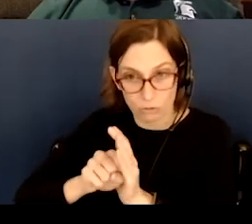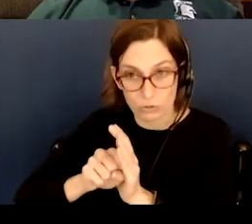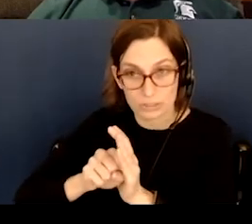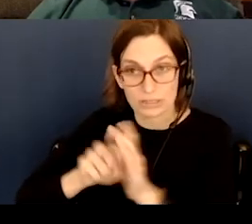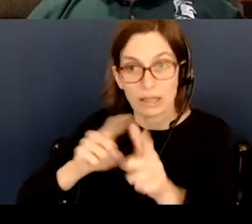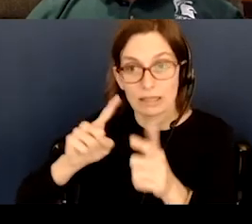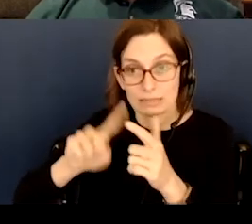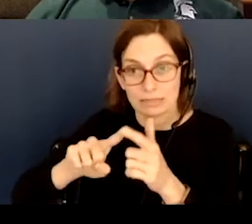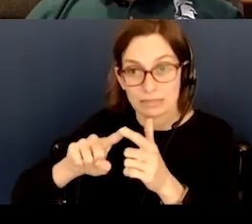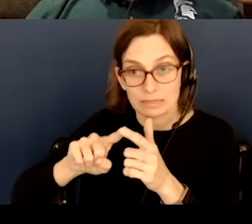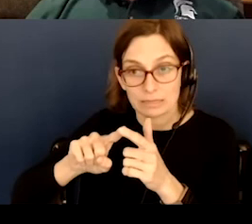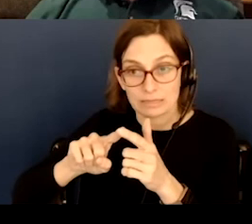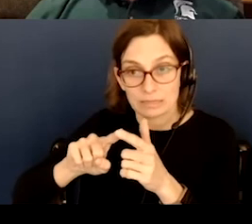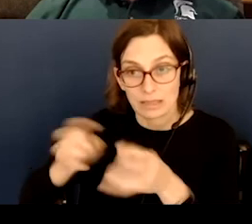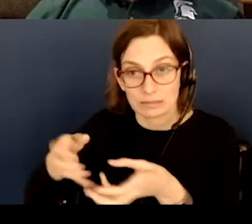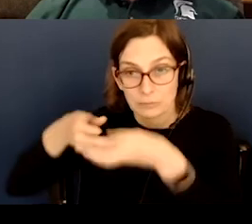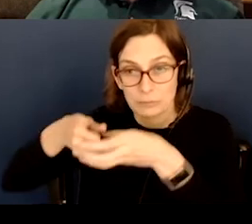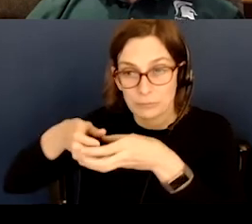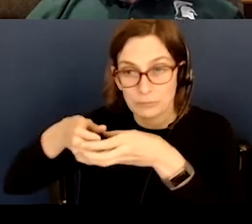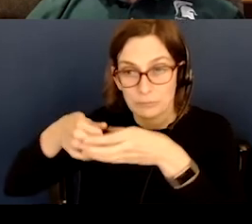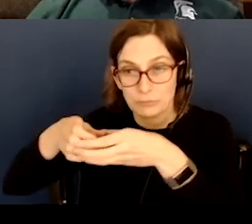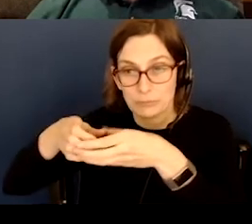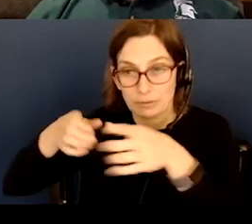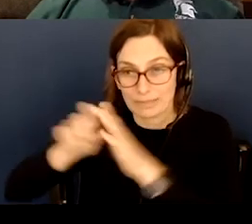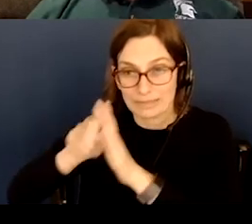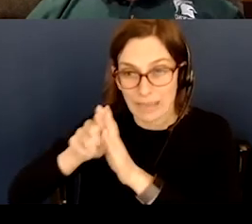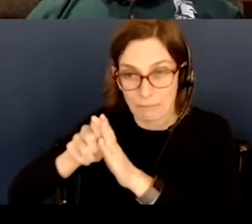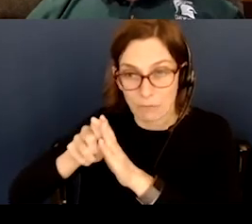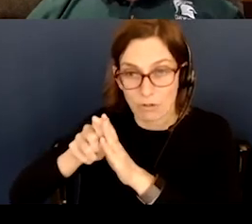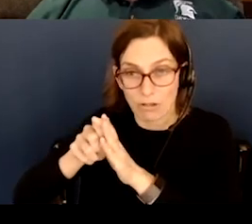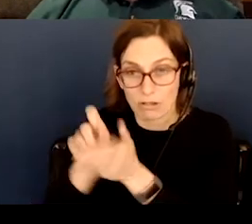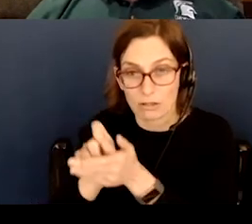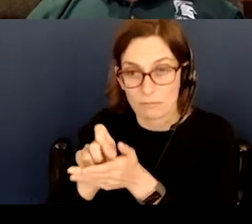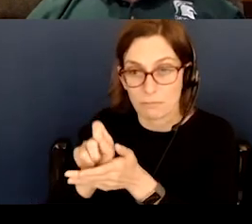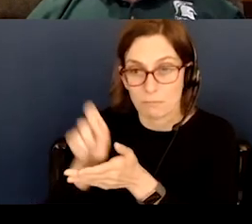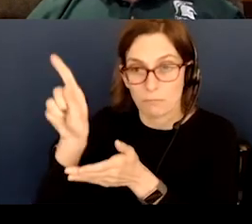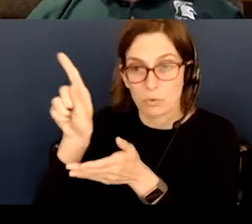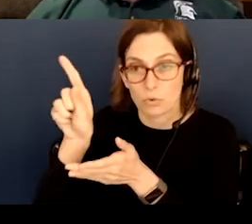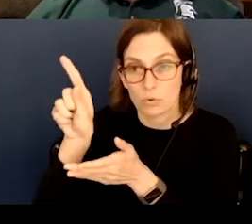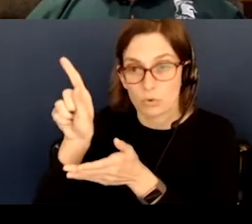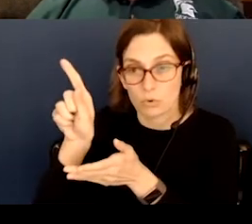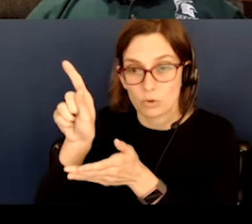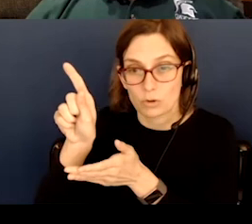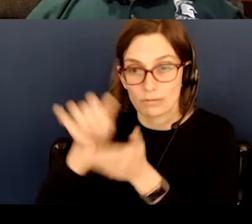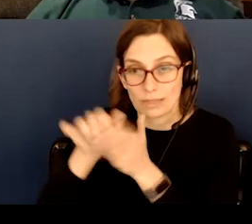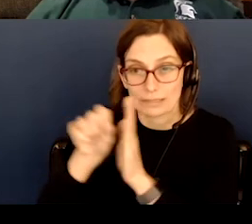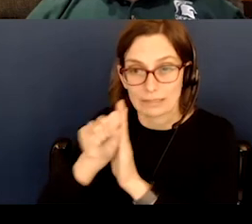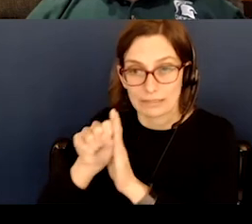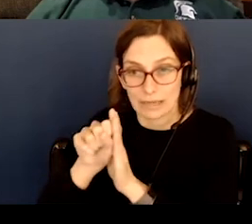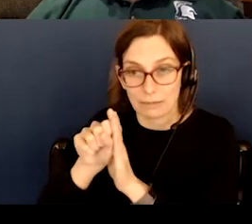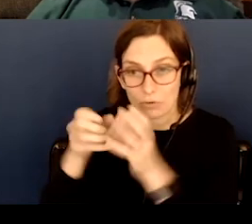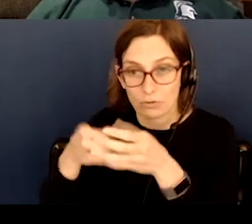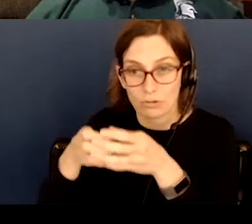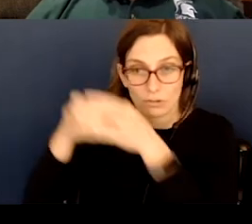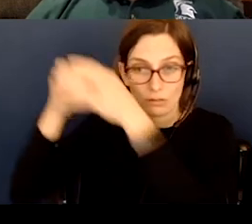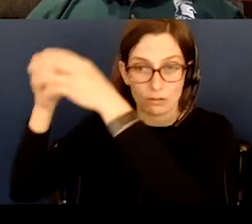send off. This little thing here is the sample and it would send off this entire, uh, piece that